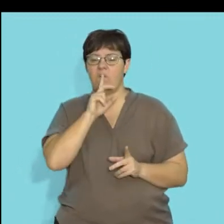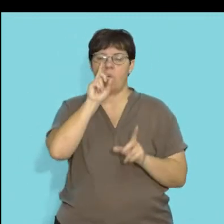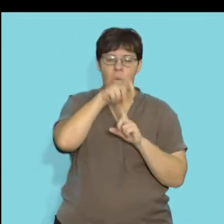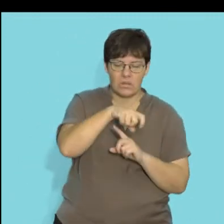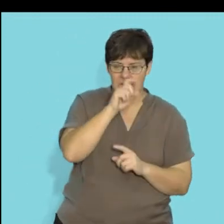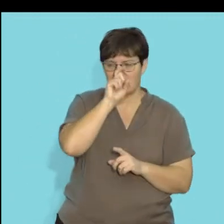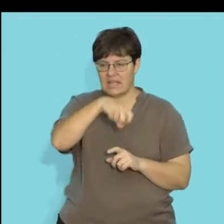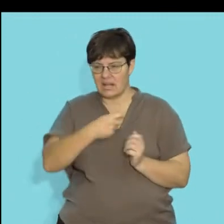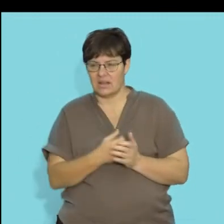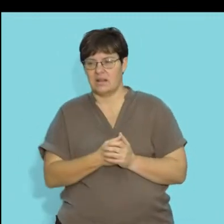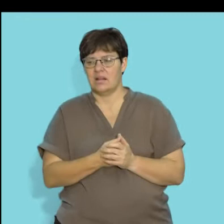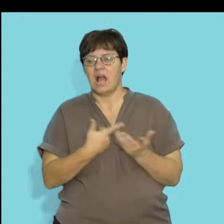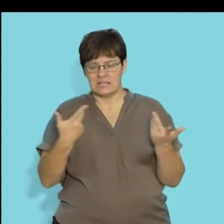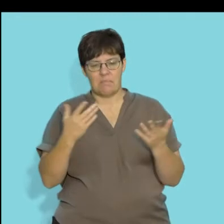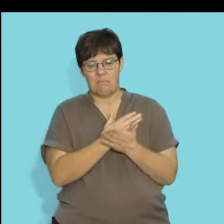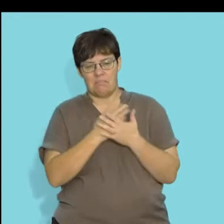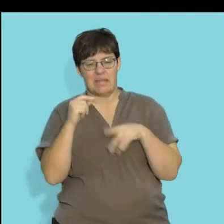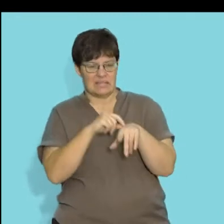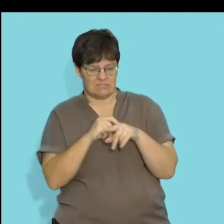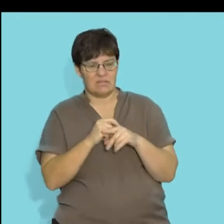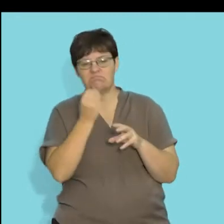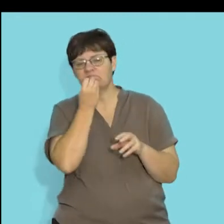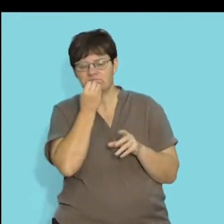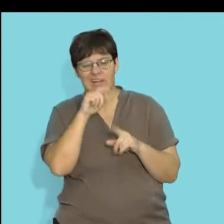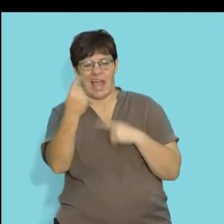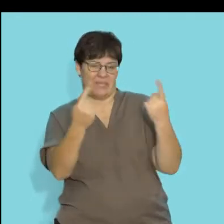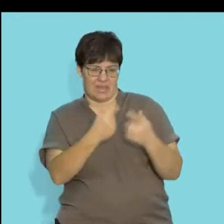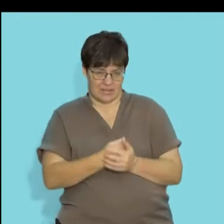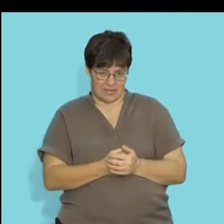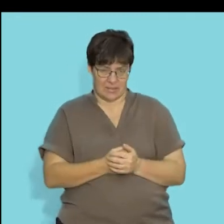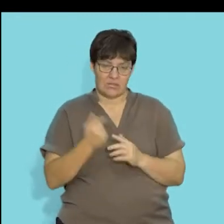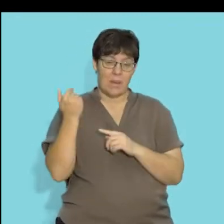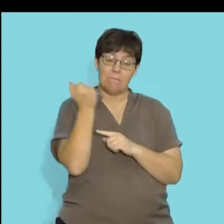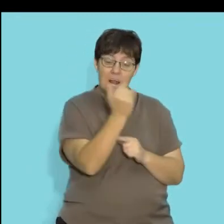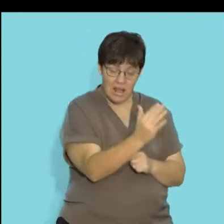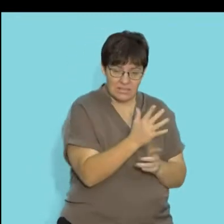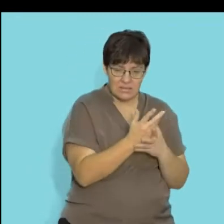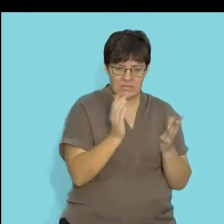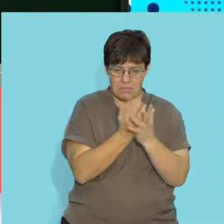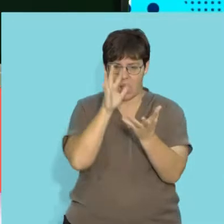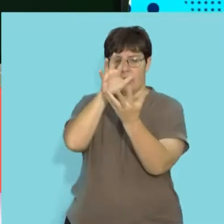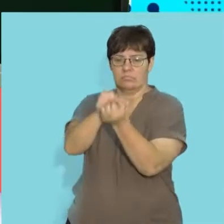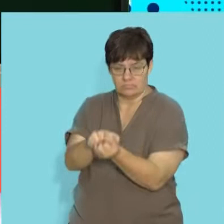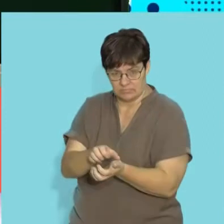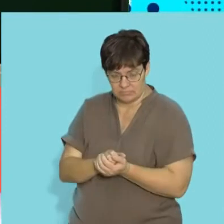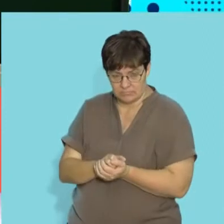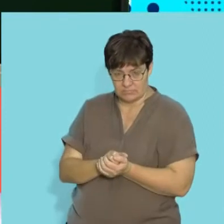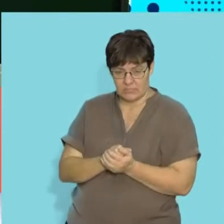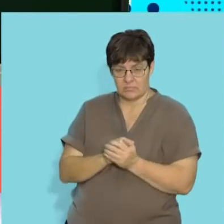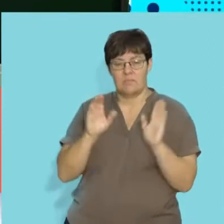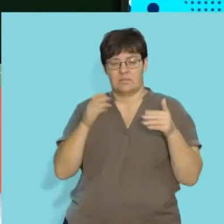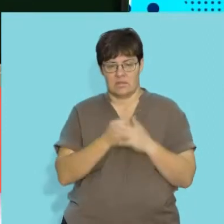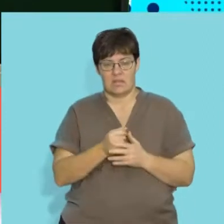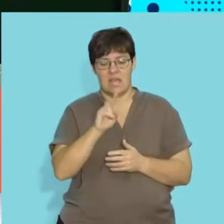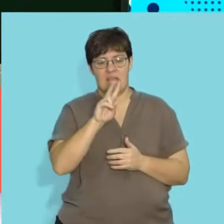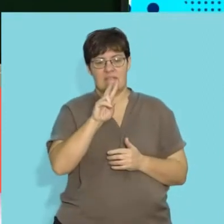hawks, eagles, and even some insects are carnivorous. We also have some plants that are carnivorous. So, the example would be